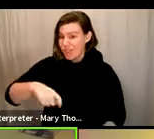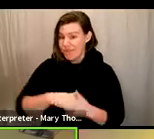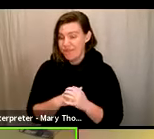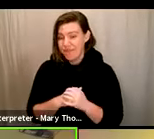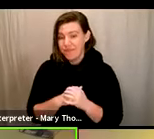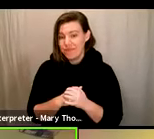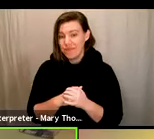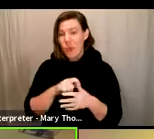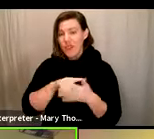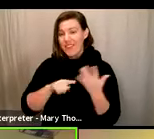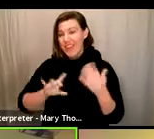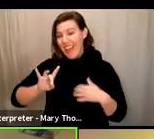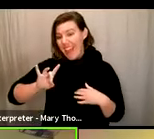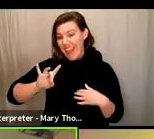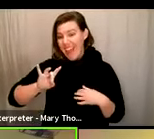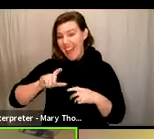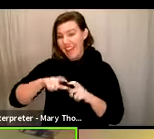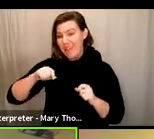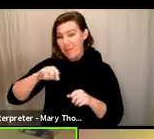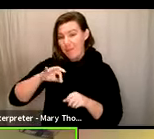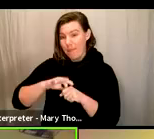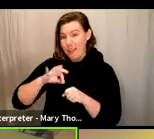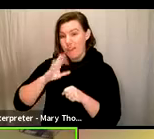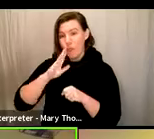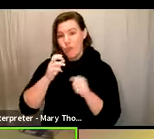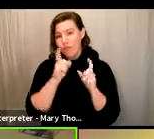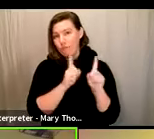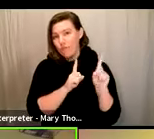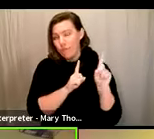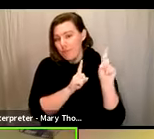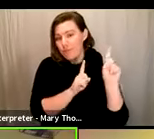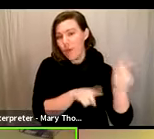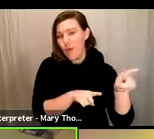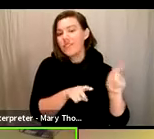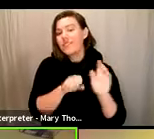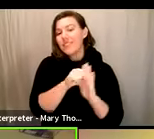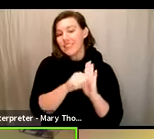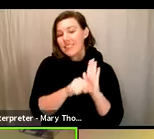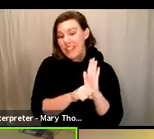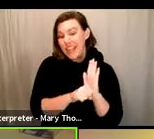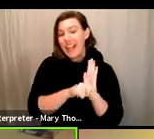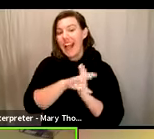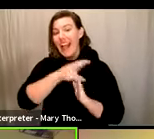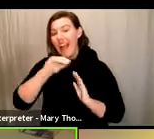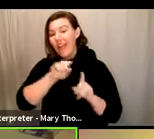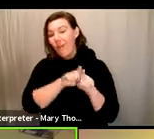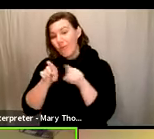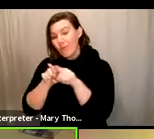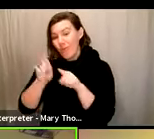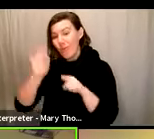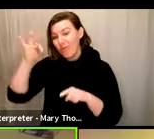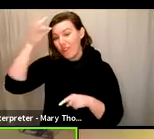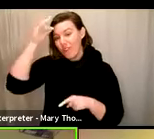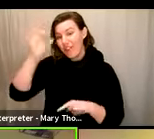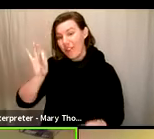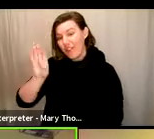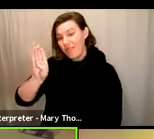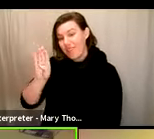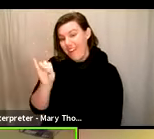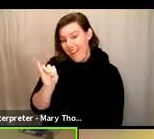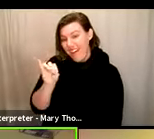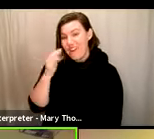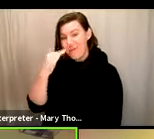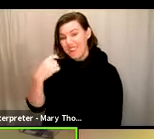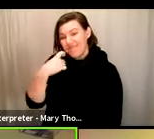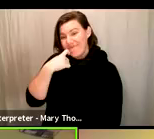the Secretary of State's office, as well as the FBI, because we just completed a federal election. And one more thing, at the end of the